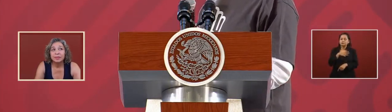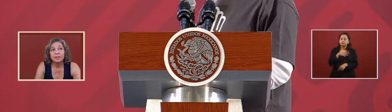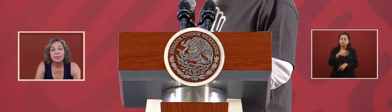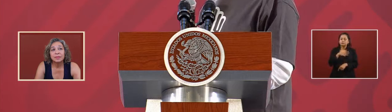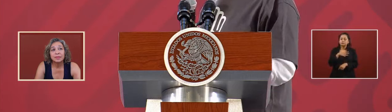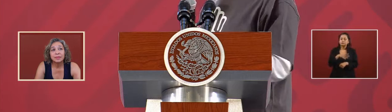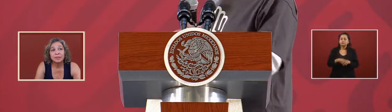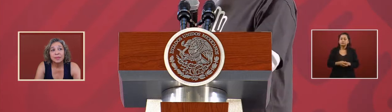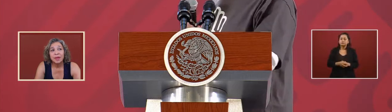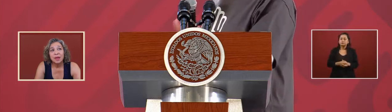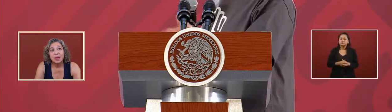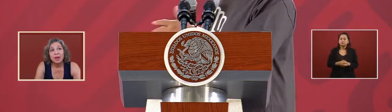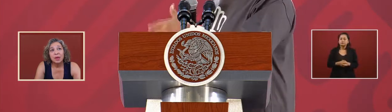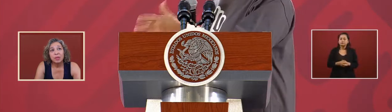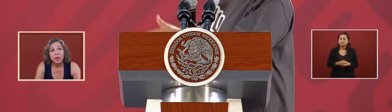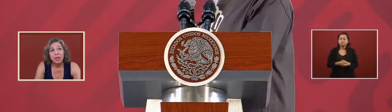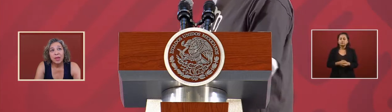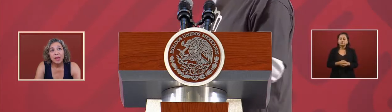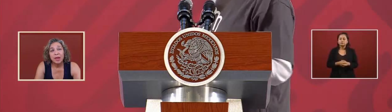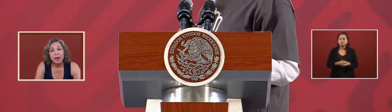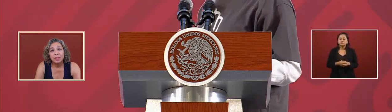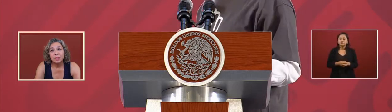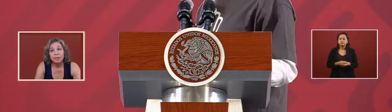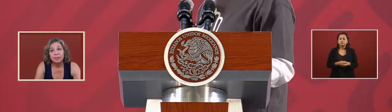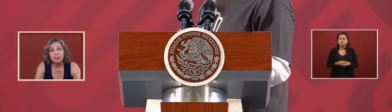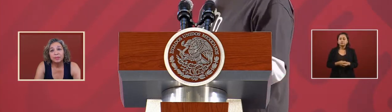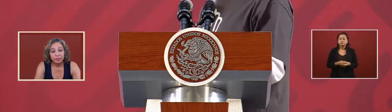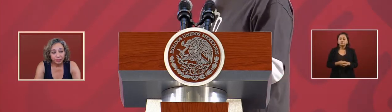where they